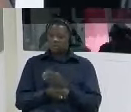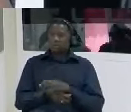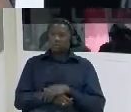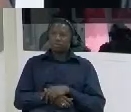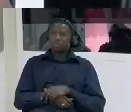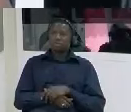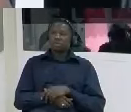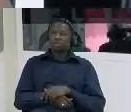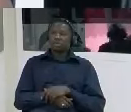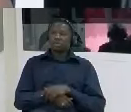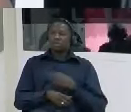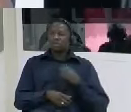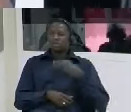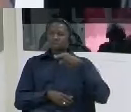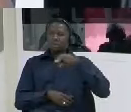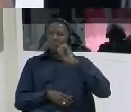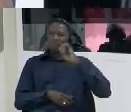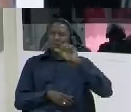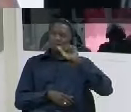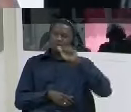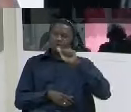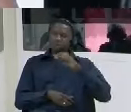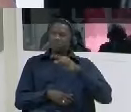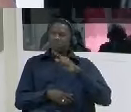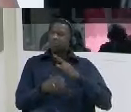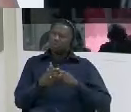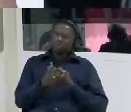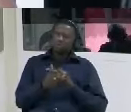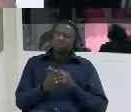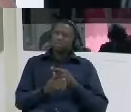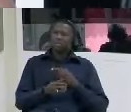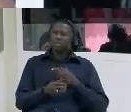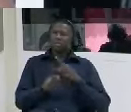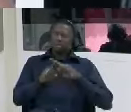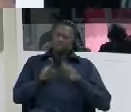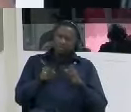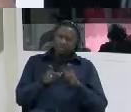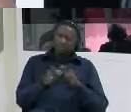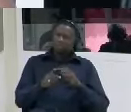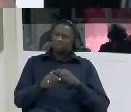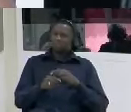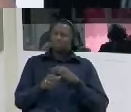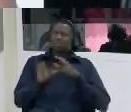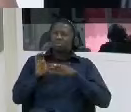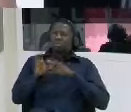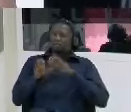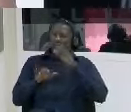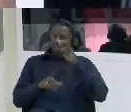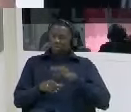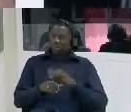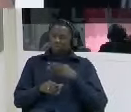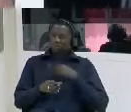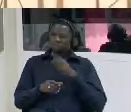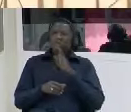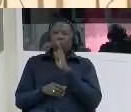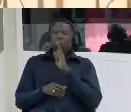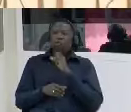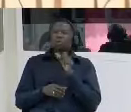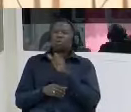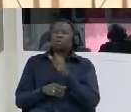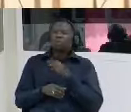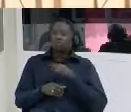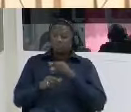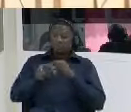first night at the nia or was there any difference difference in the membership of the panel and those who were also on the long bench